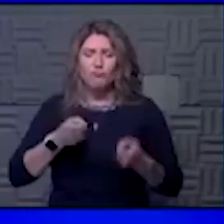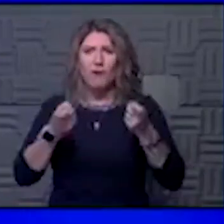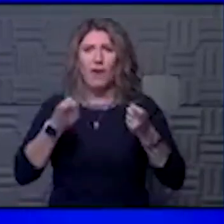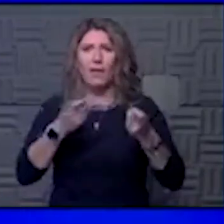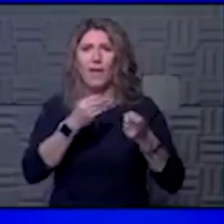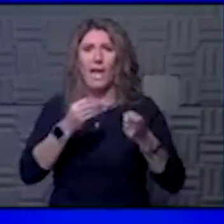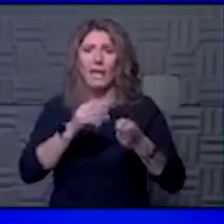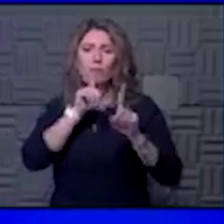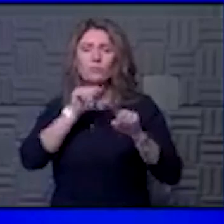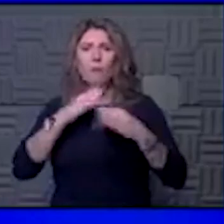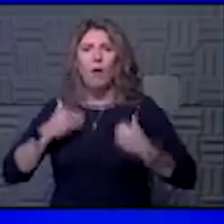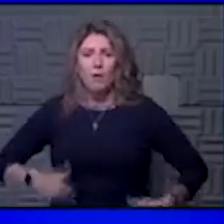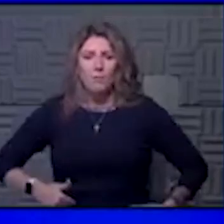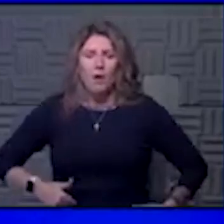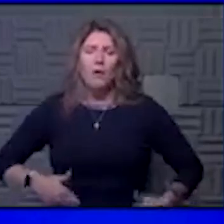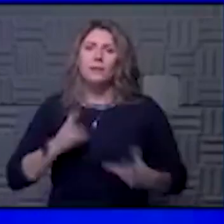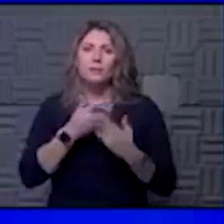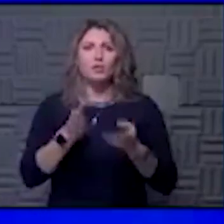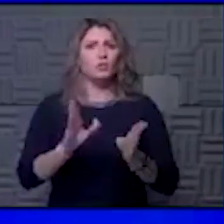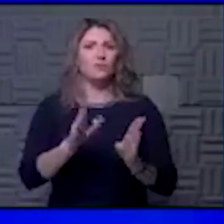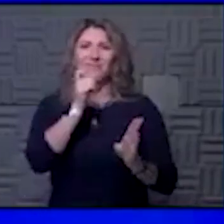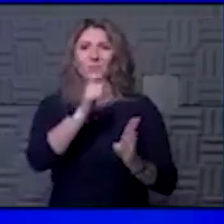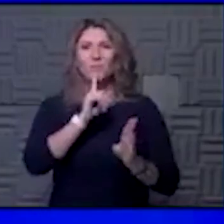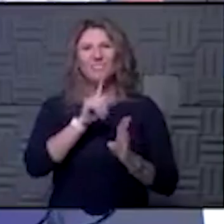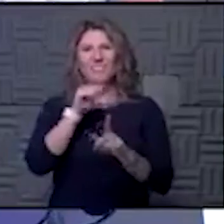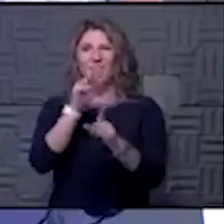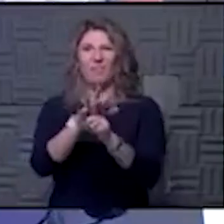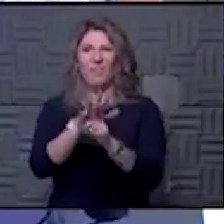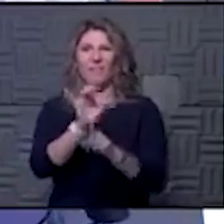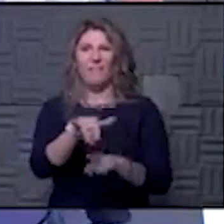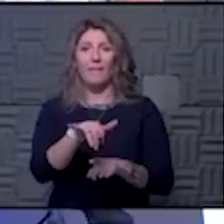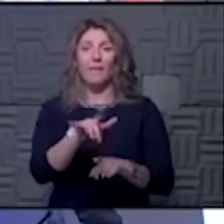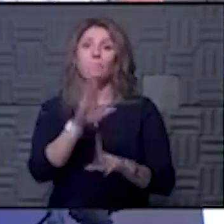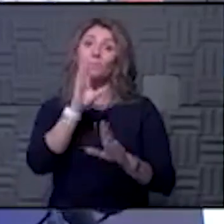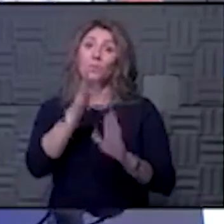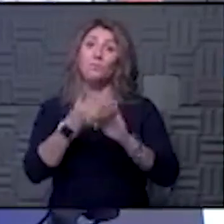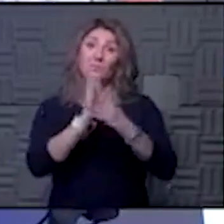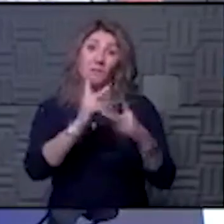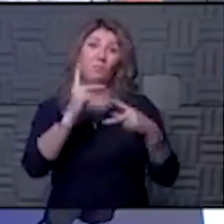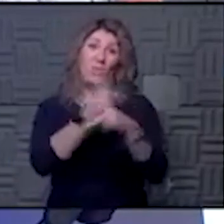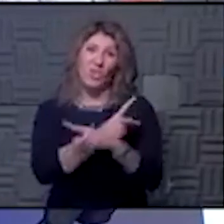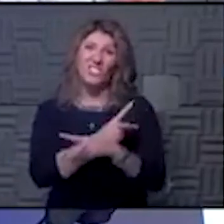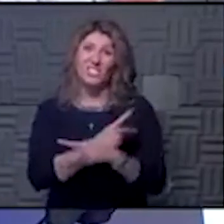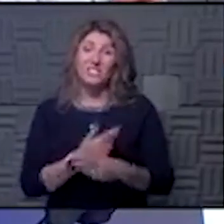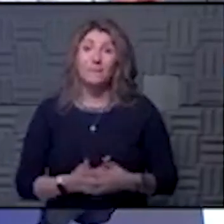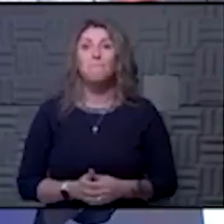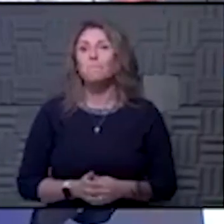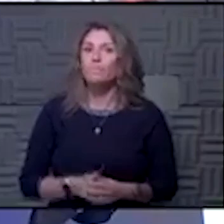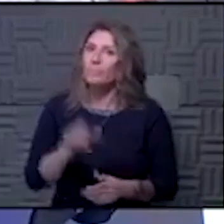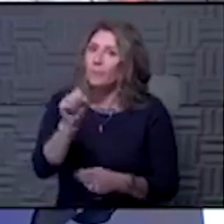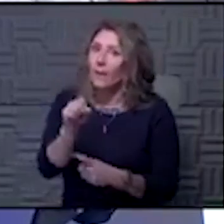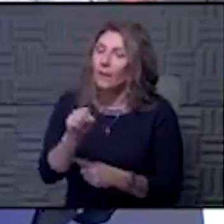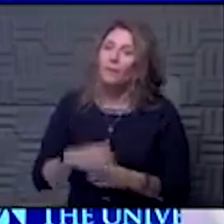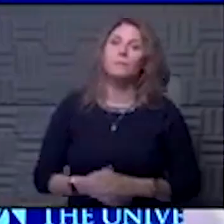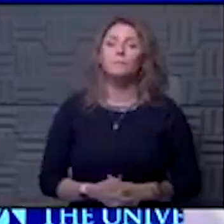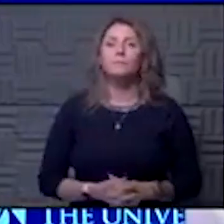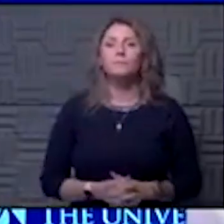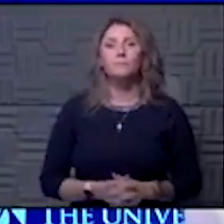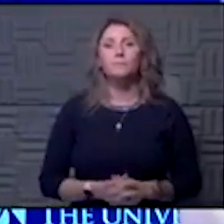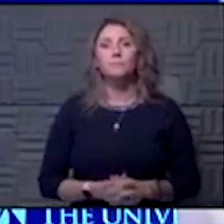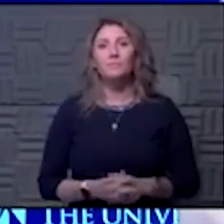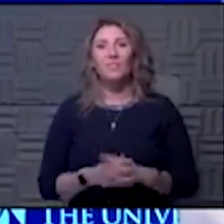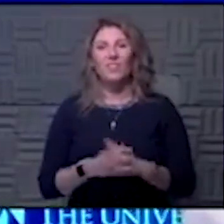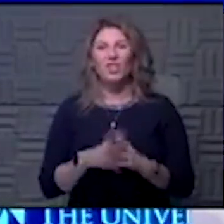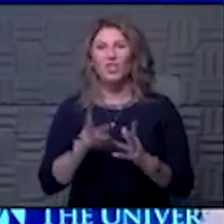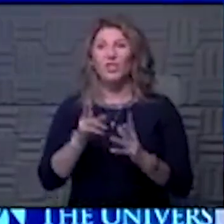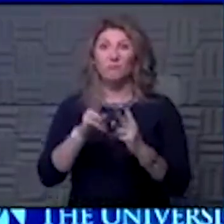body in general, it's not going to have really any effect on those. Yeah. And it won't make it worse. Right. I think it will make it worse. And because those